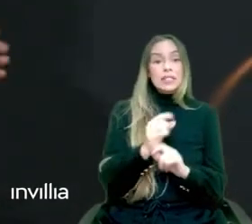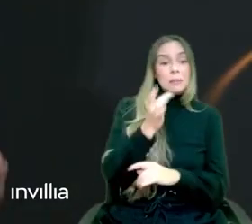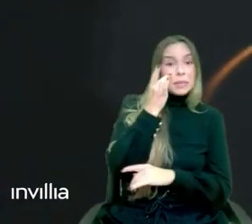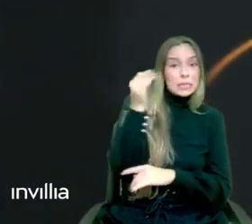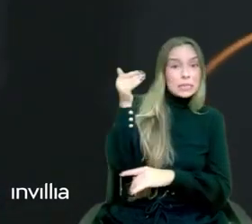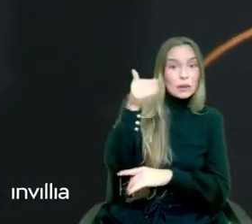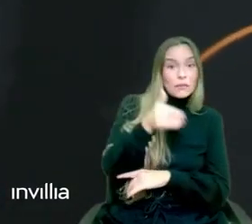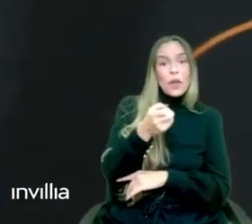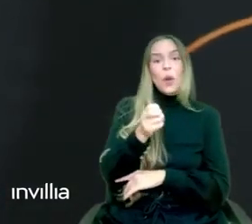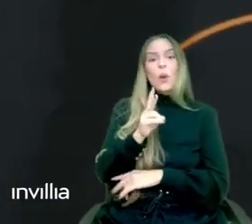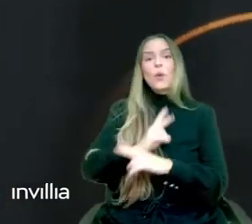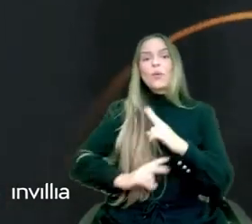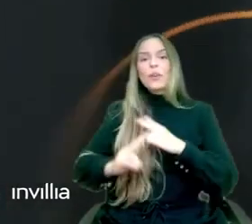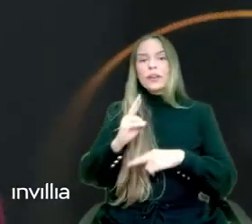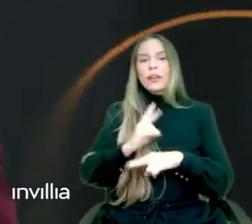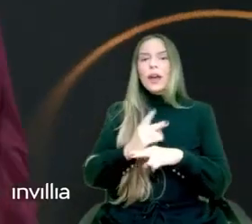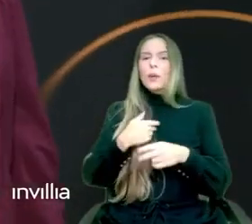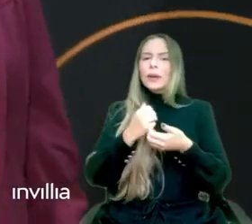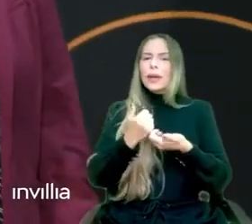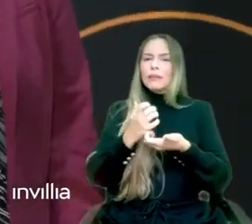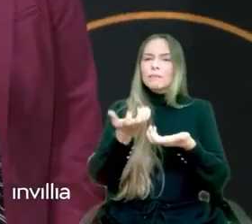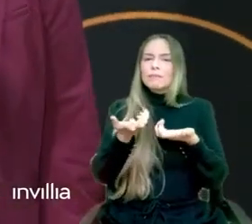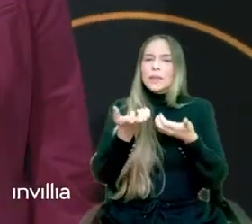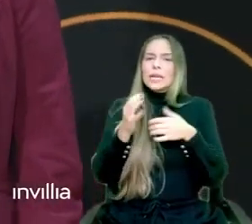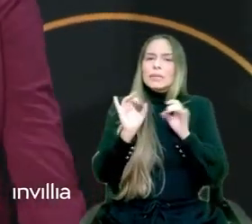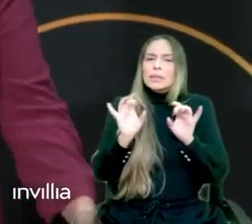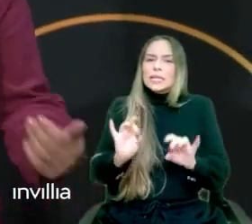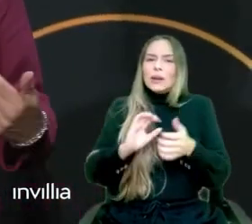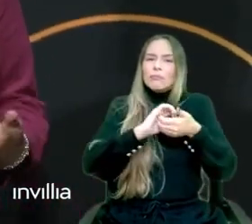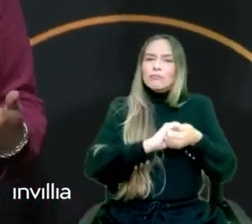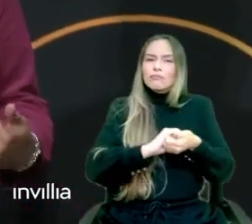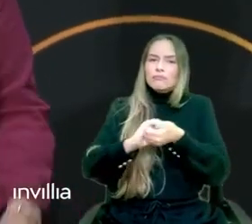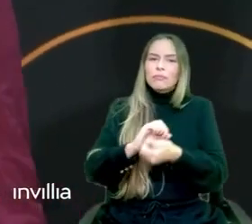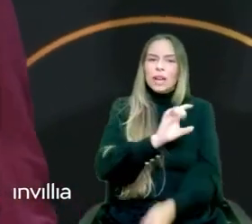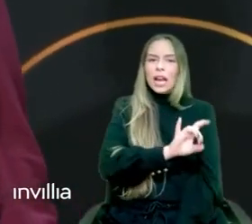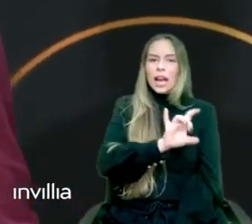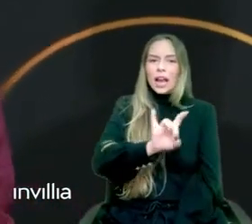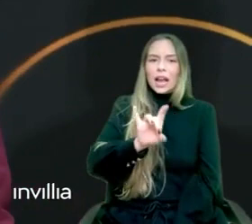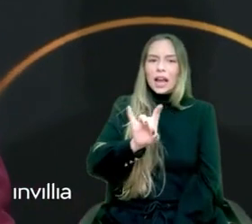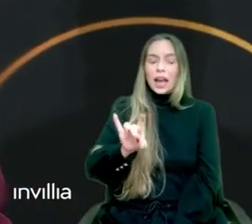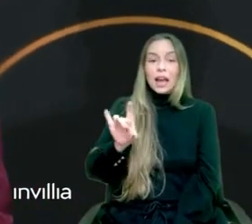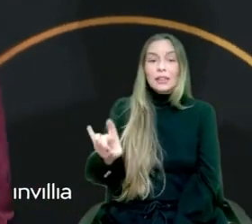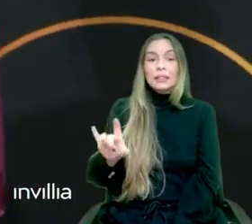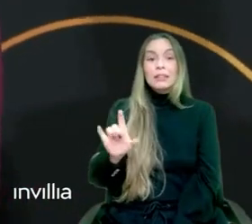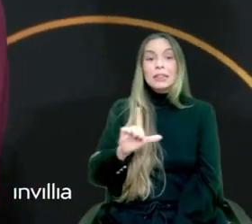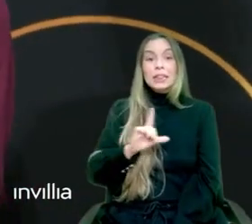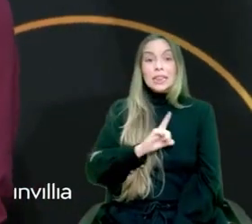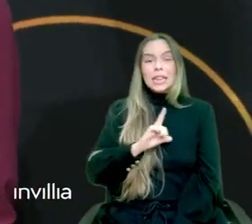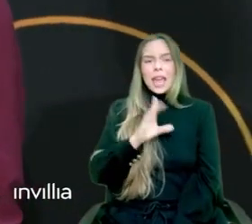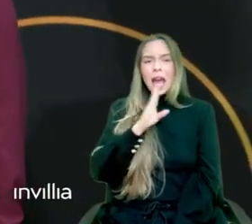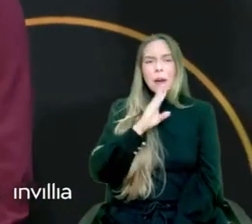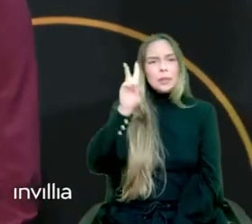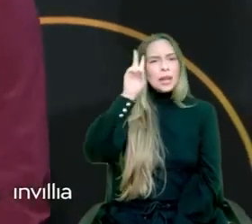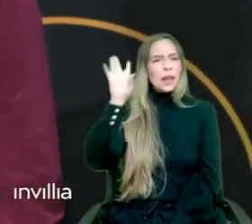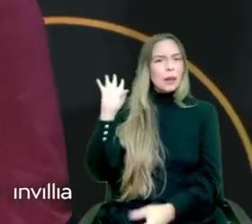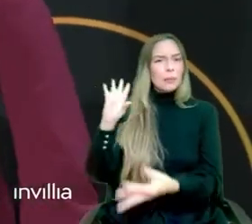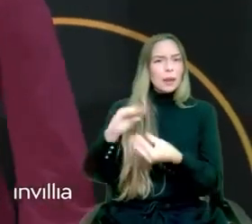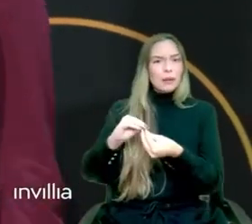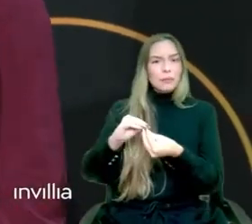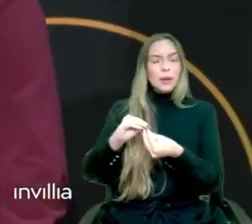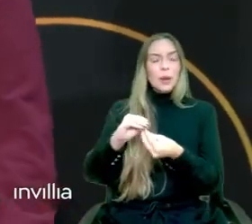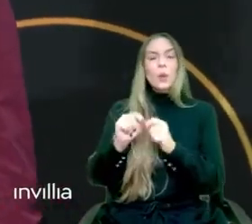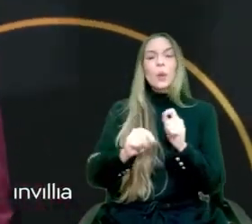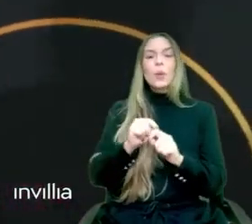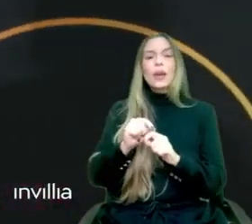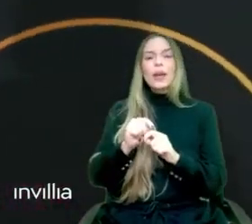my warmest greetings to each and every one of you. And we have a quick reminder for the attendees from Brazil because